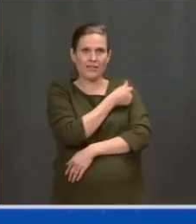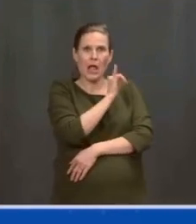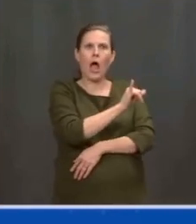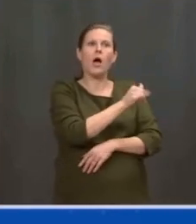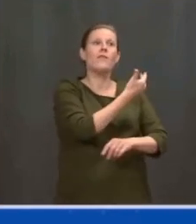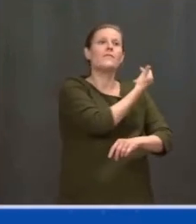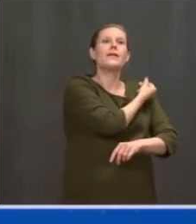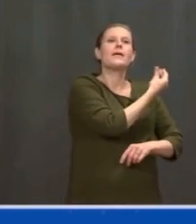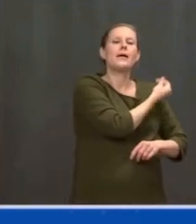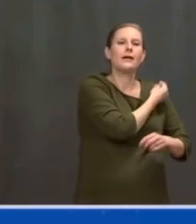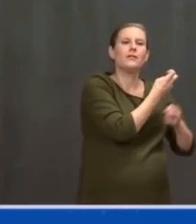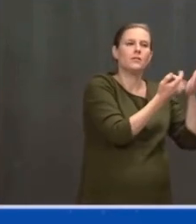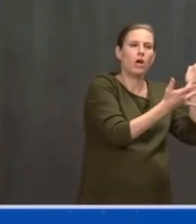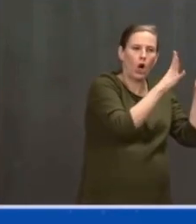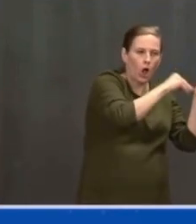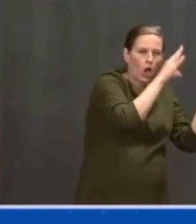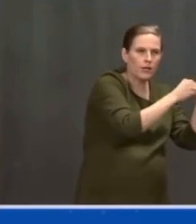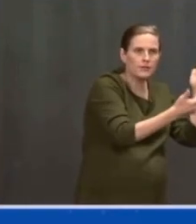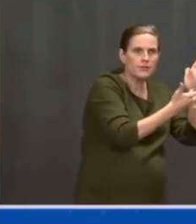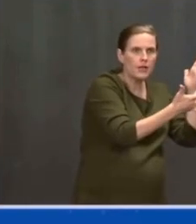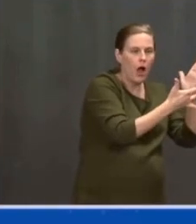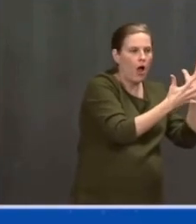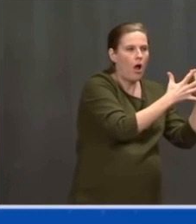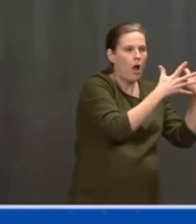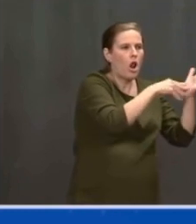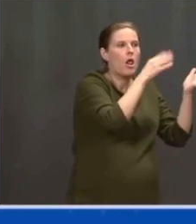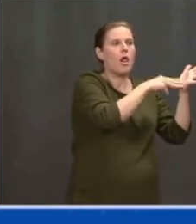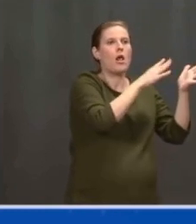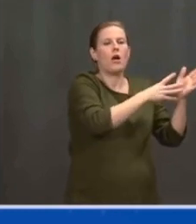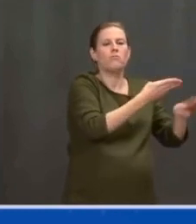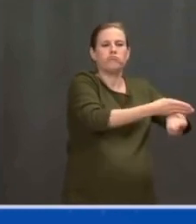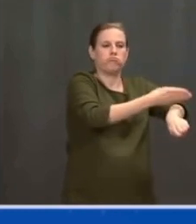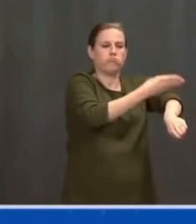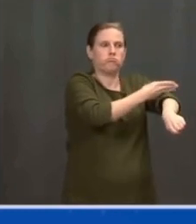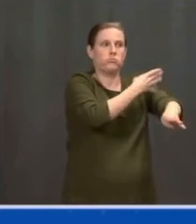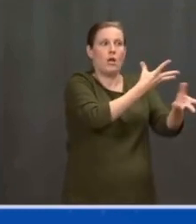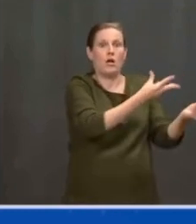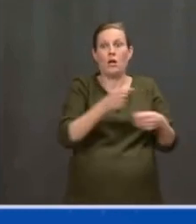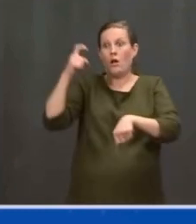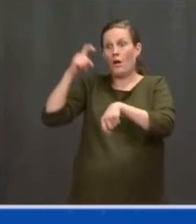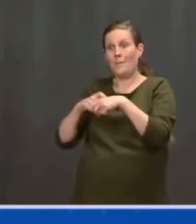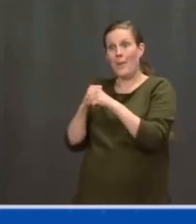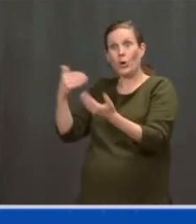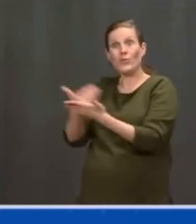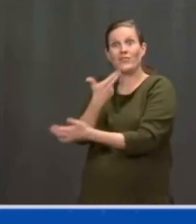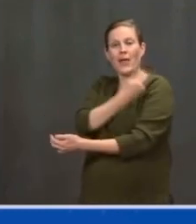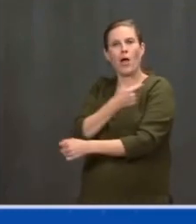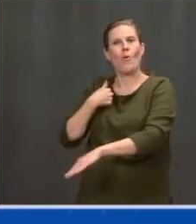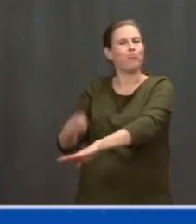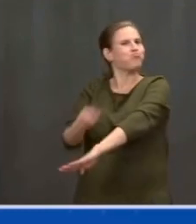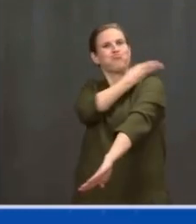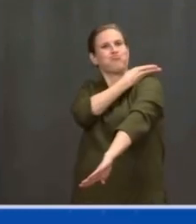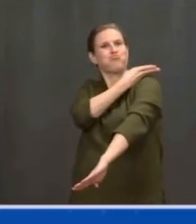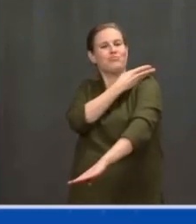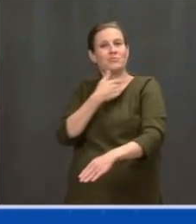Like we did with the interstate highway system that transformed the way we traveled, lived, worked, and developed.